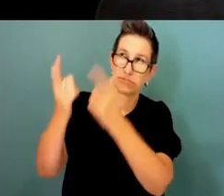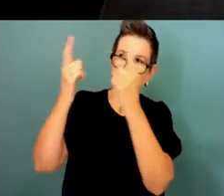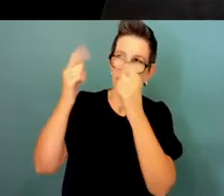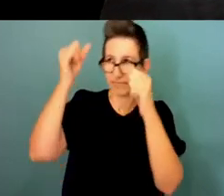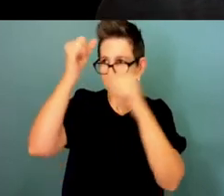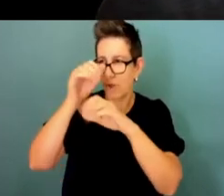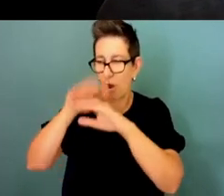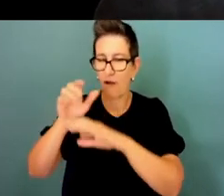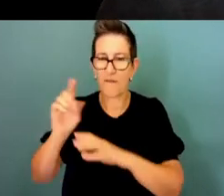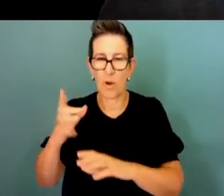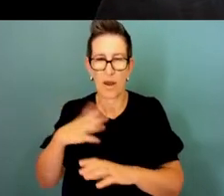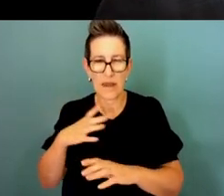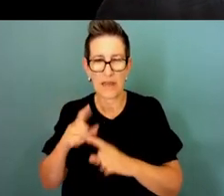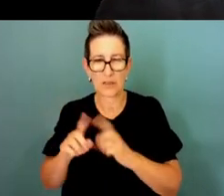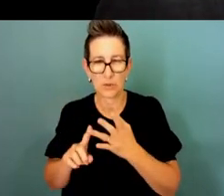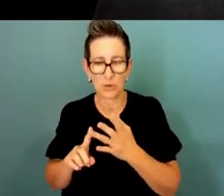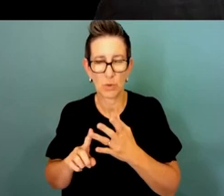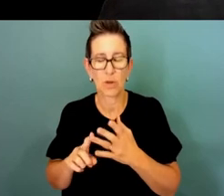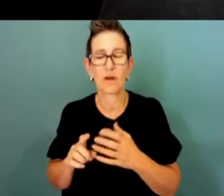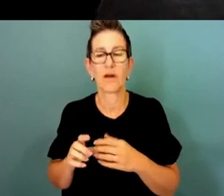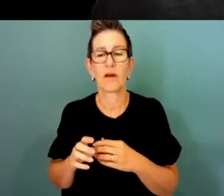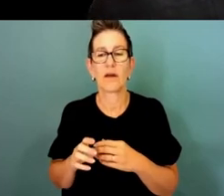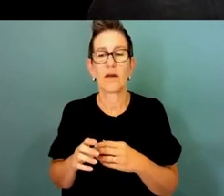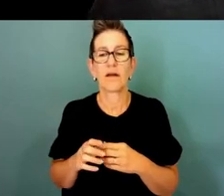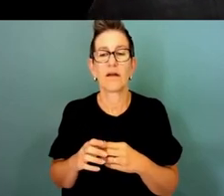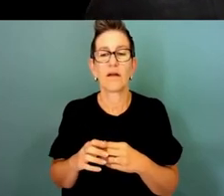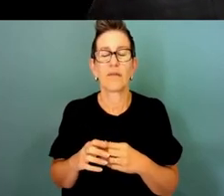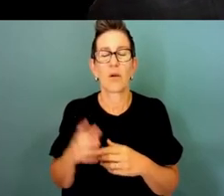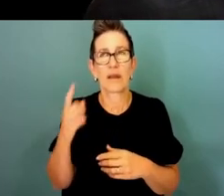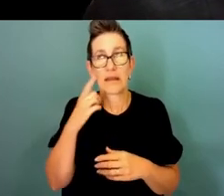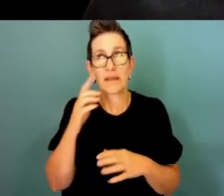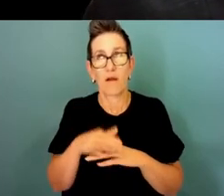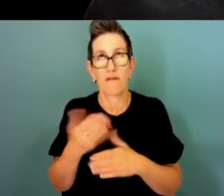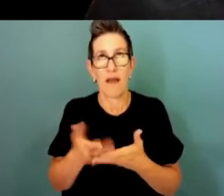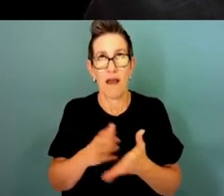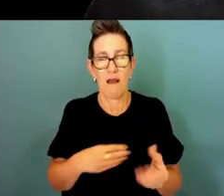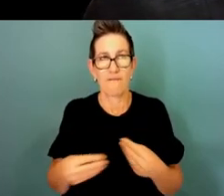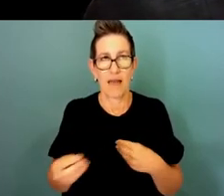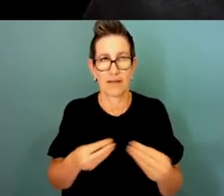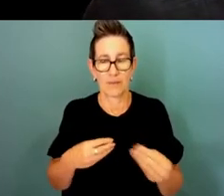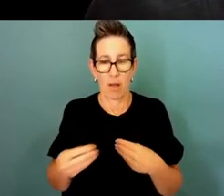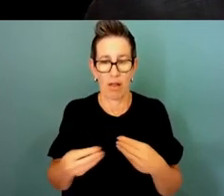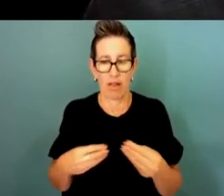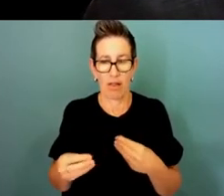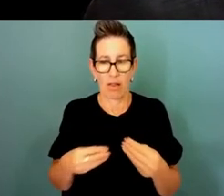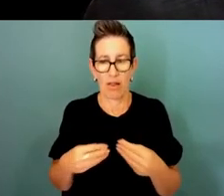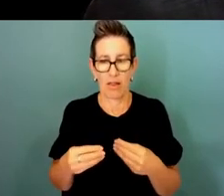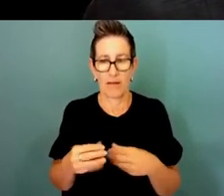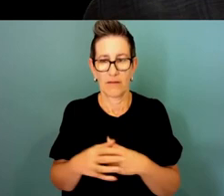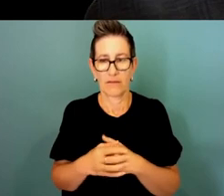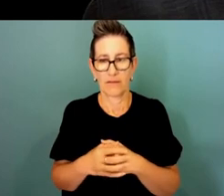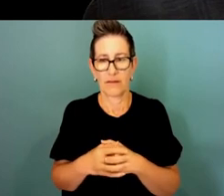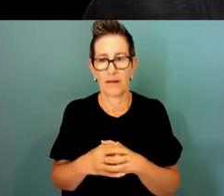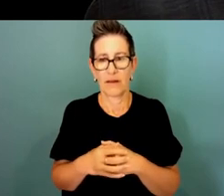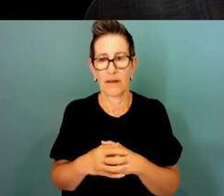around how should flexible work be managed in the system and one obviously is employee value proposition and